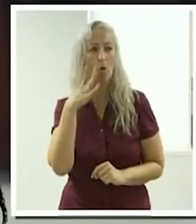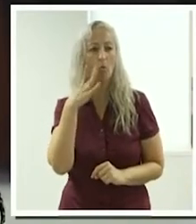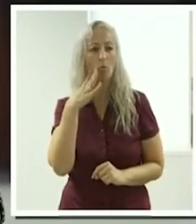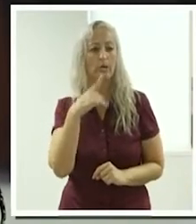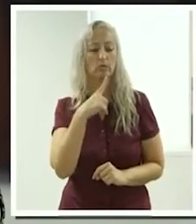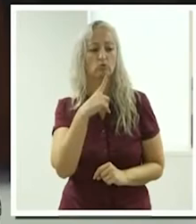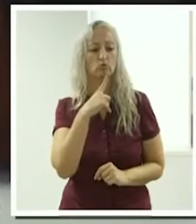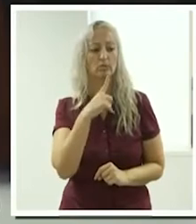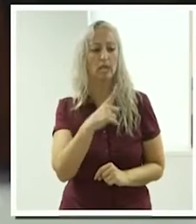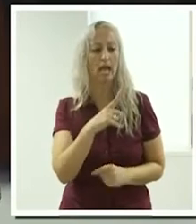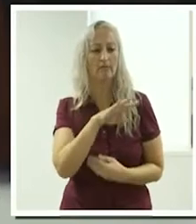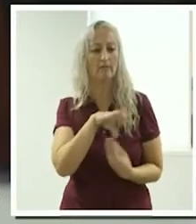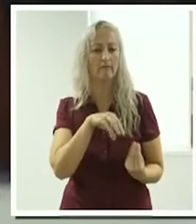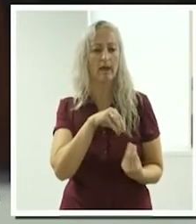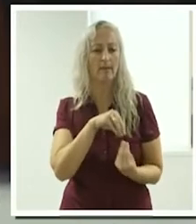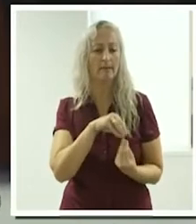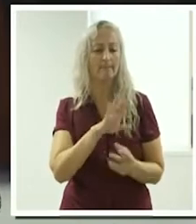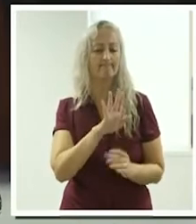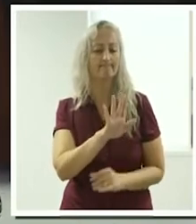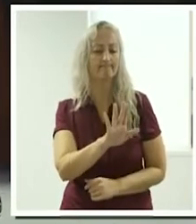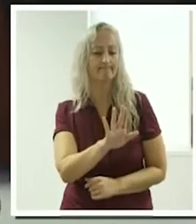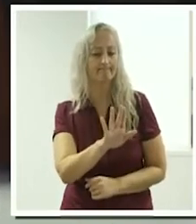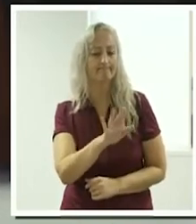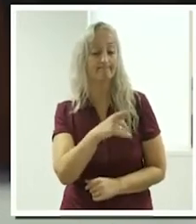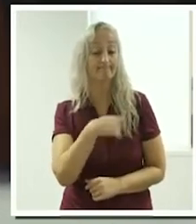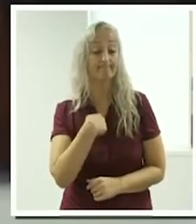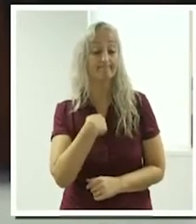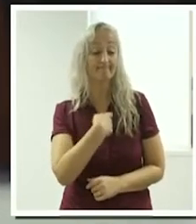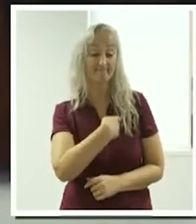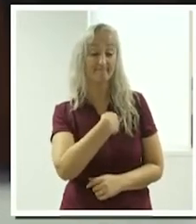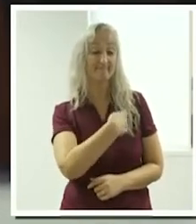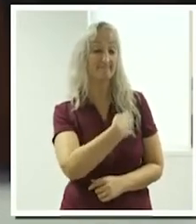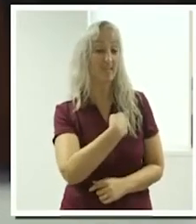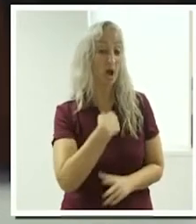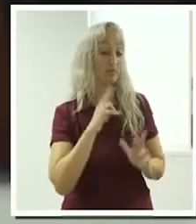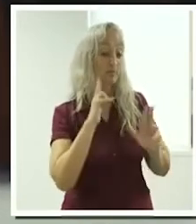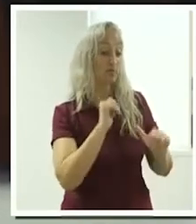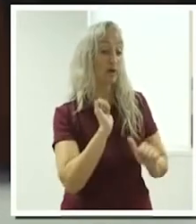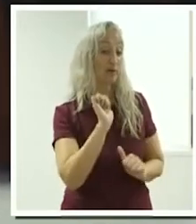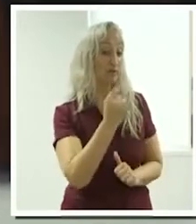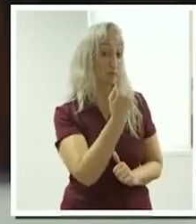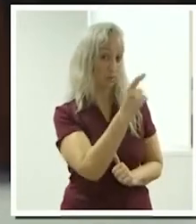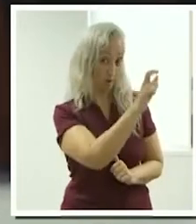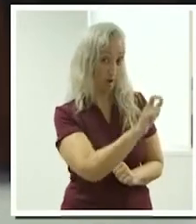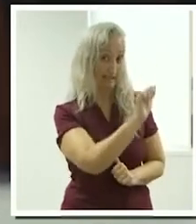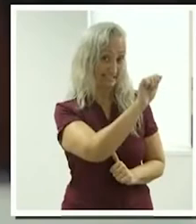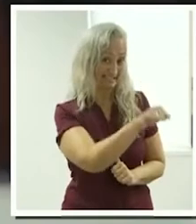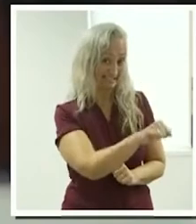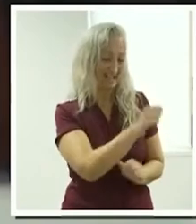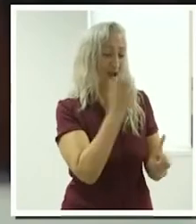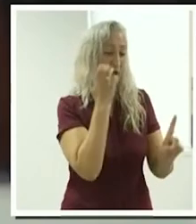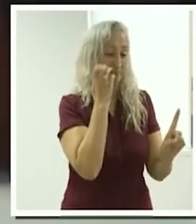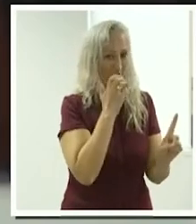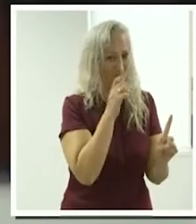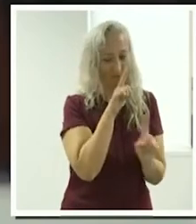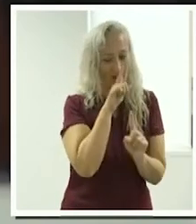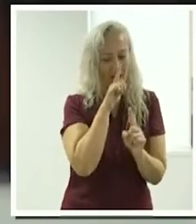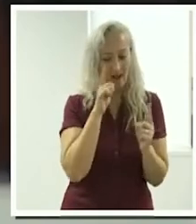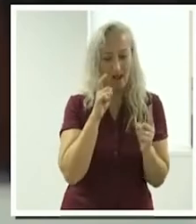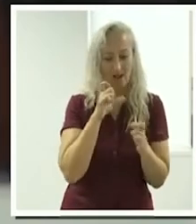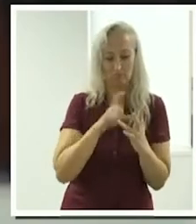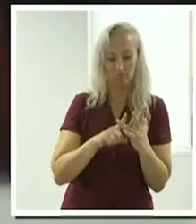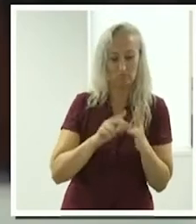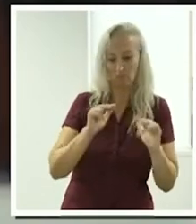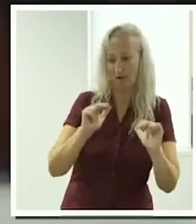say to the family, look I'm employed to look after the client, I'm sorry but I'm not here to